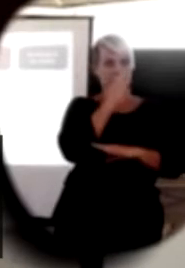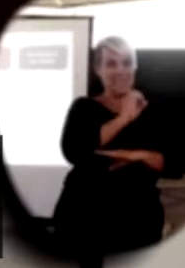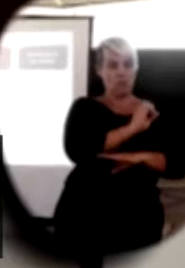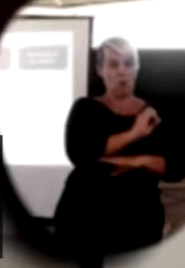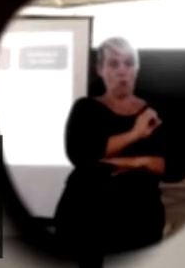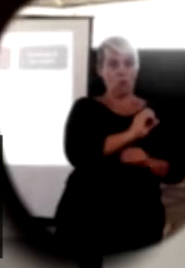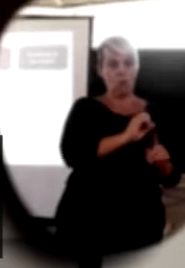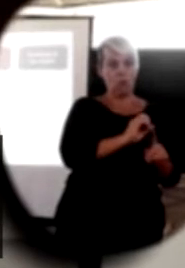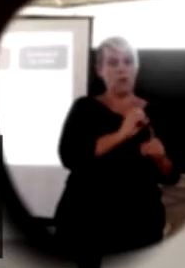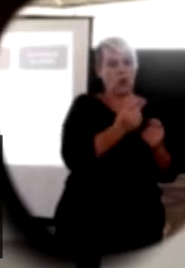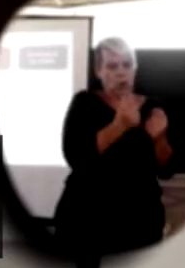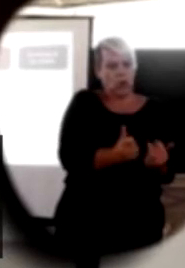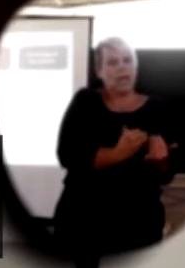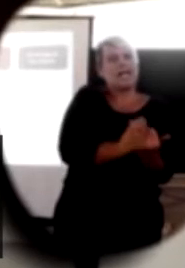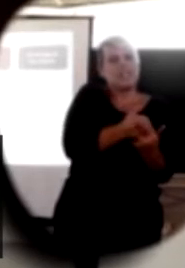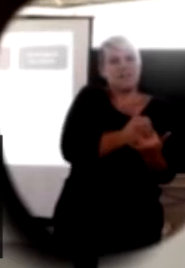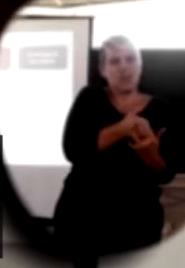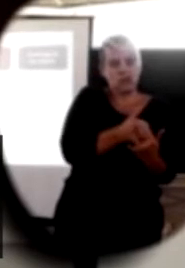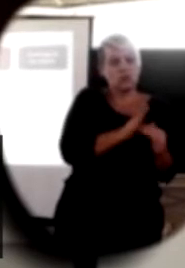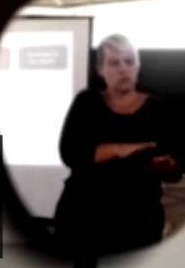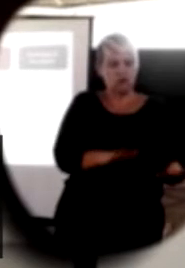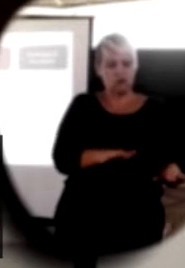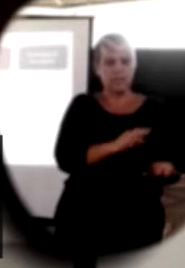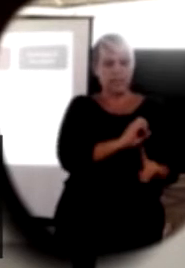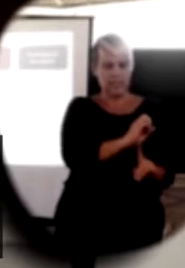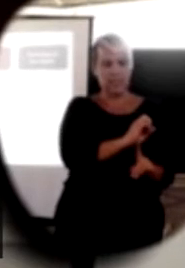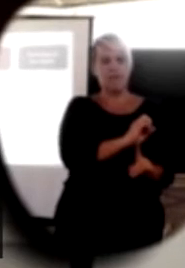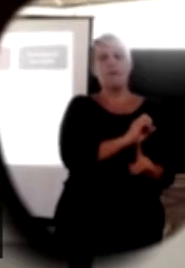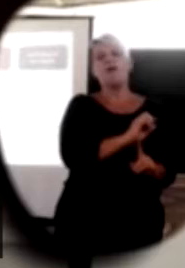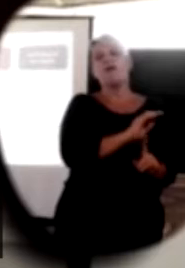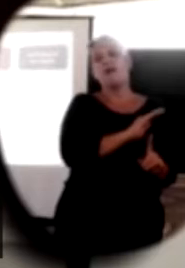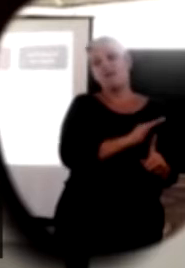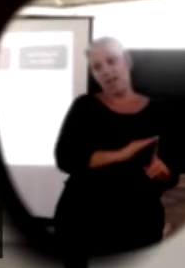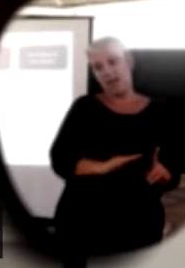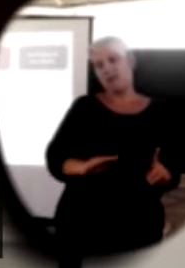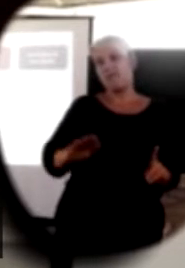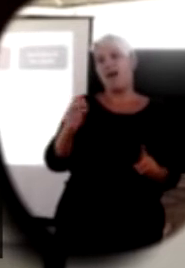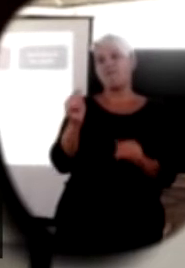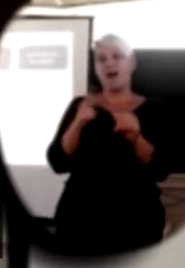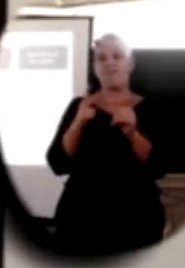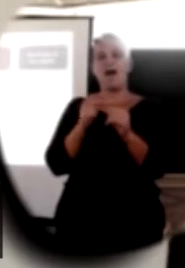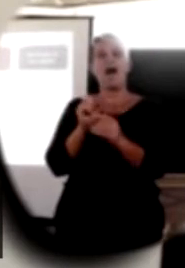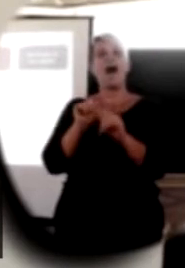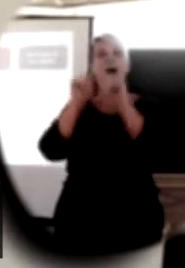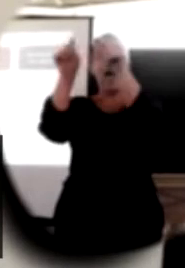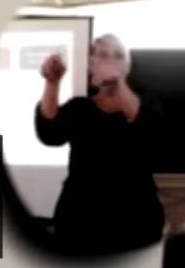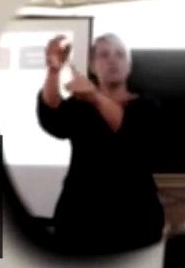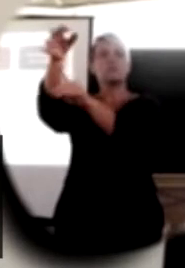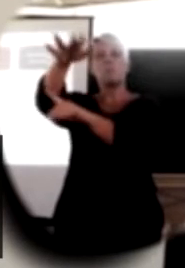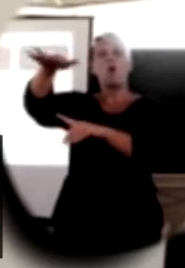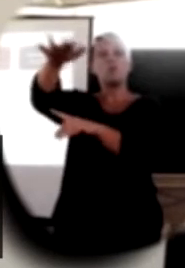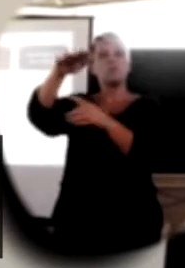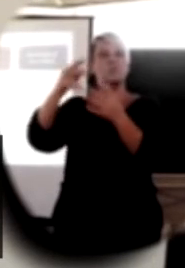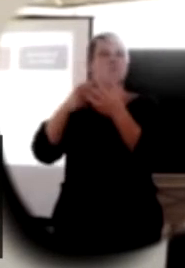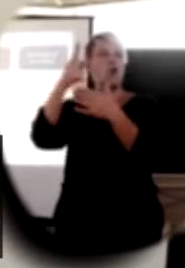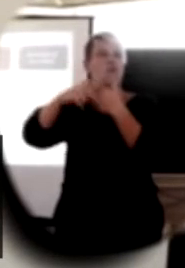for early intervention children and then we have an outpost program. So once they